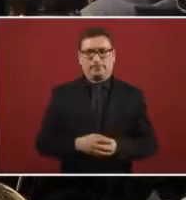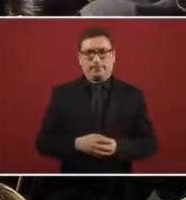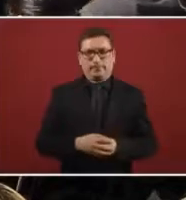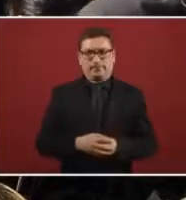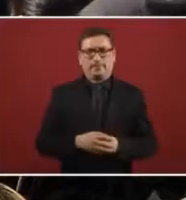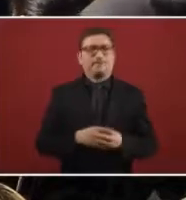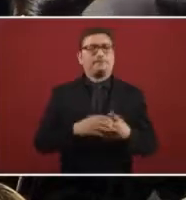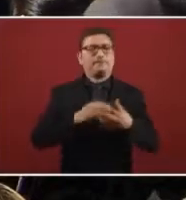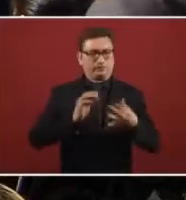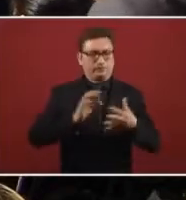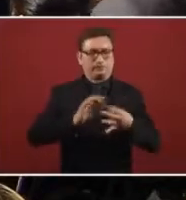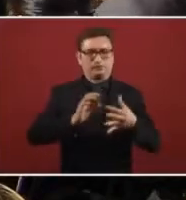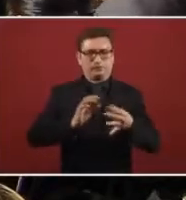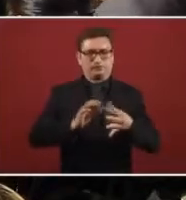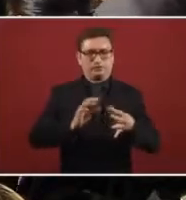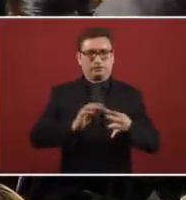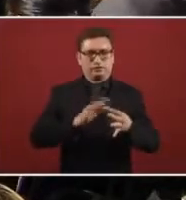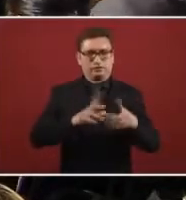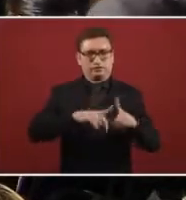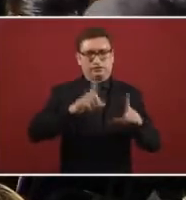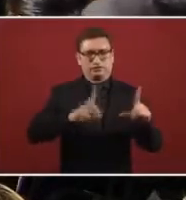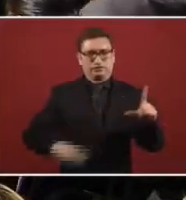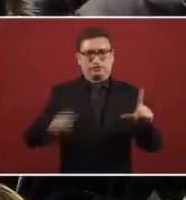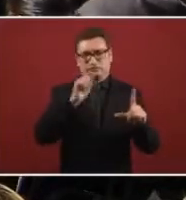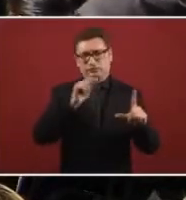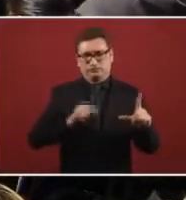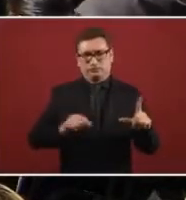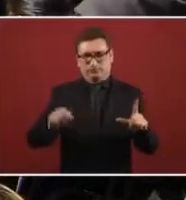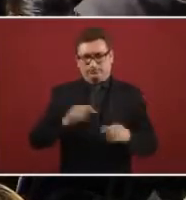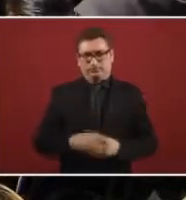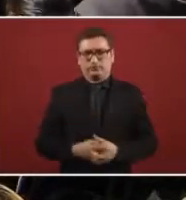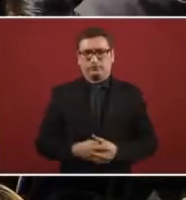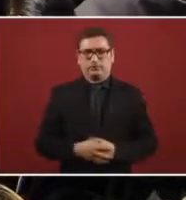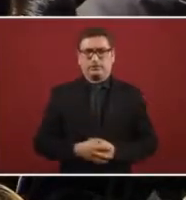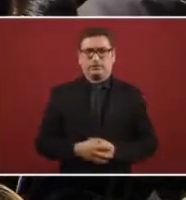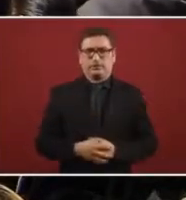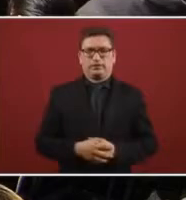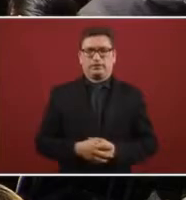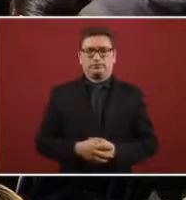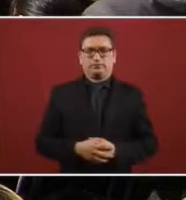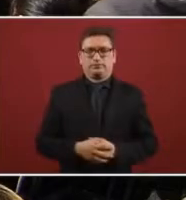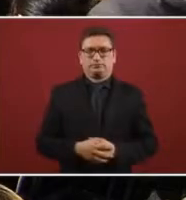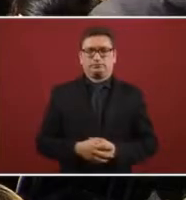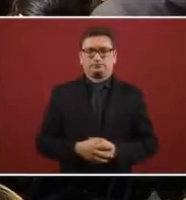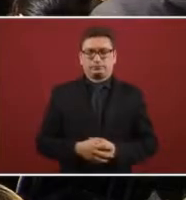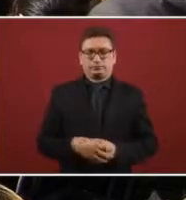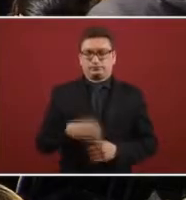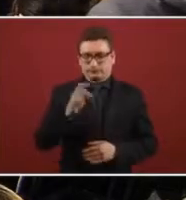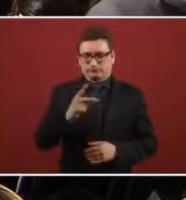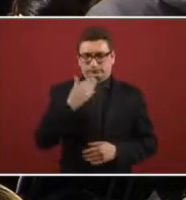here regarding insecurity, and we'll talk about it on a national level, if you would like.